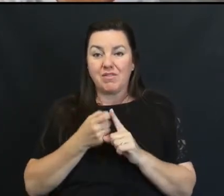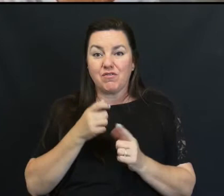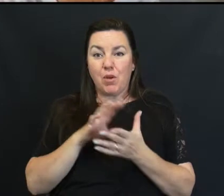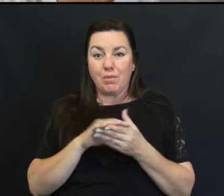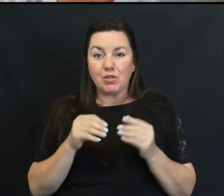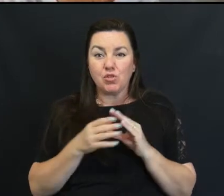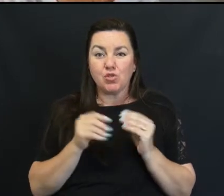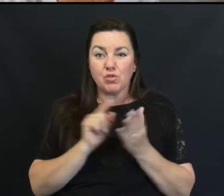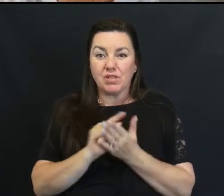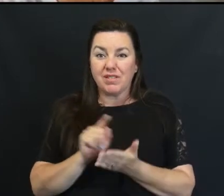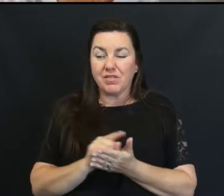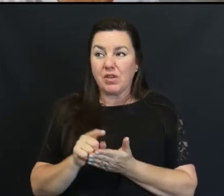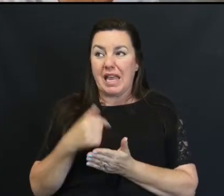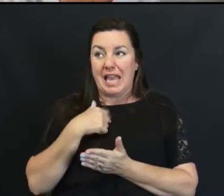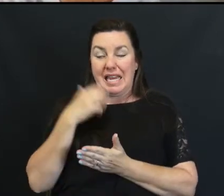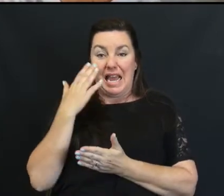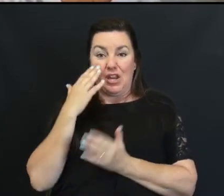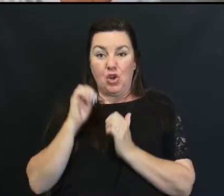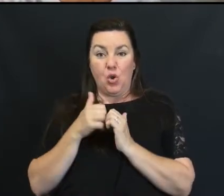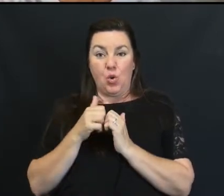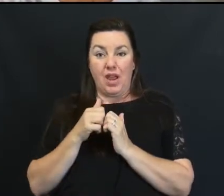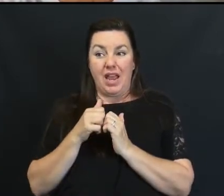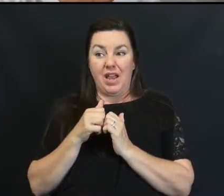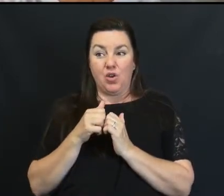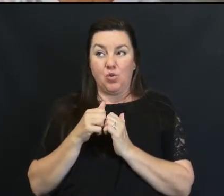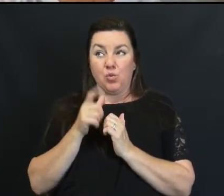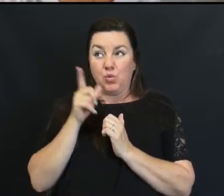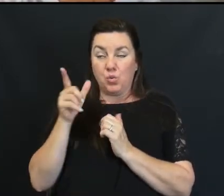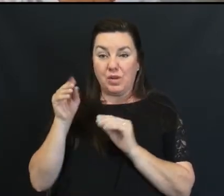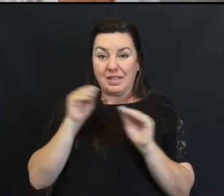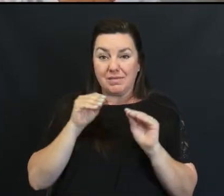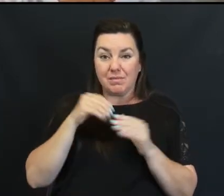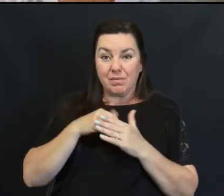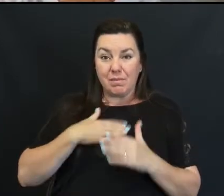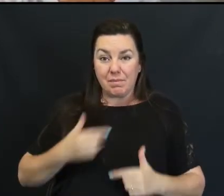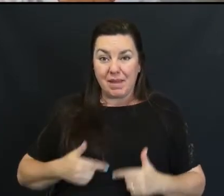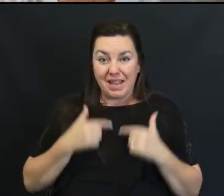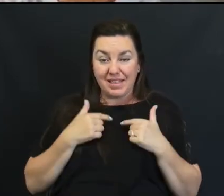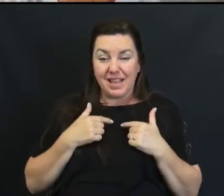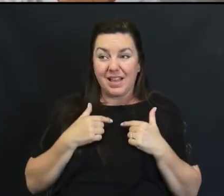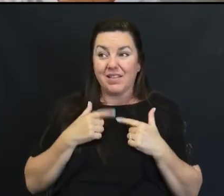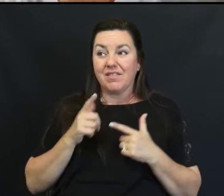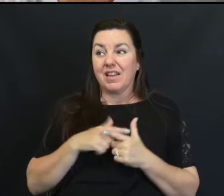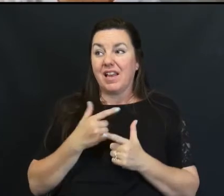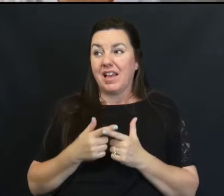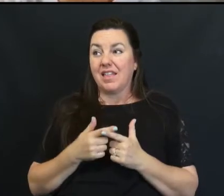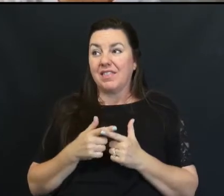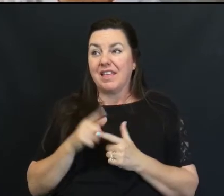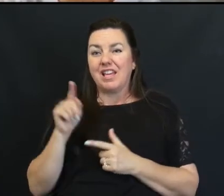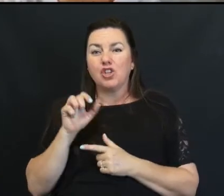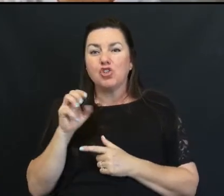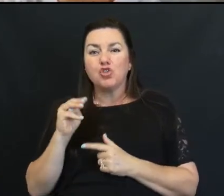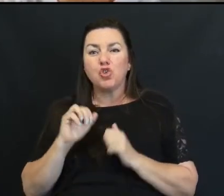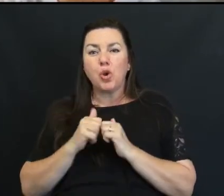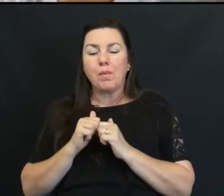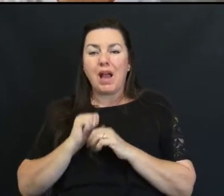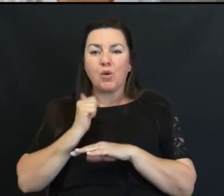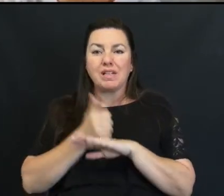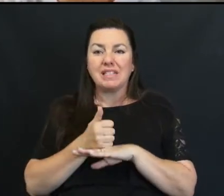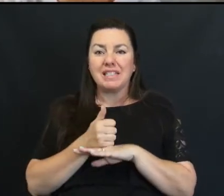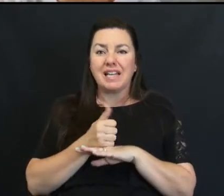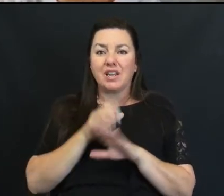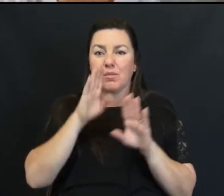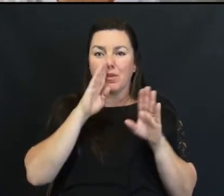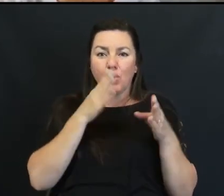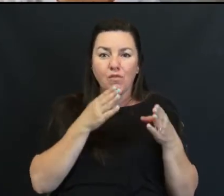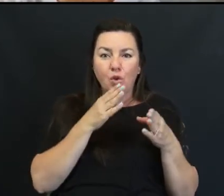And I Know how He has Moved in My life As well And then The way Zoom is Set up You